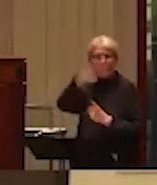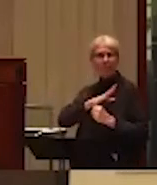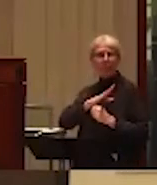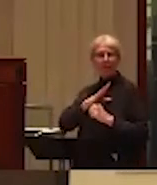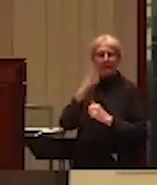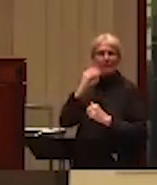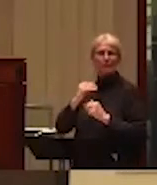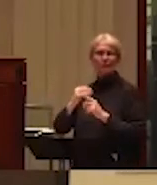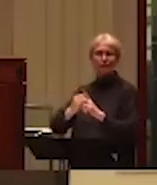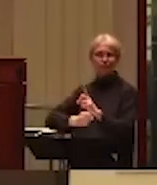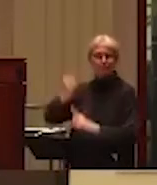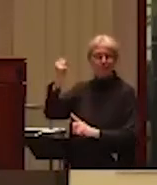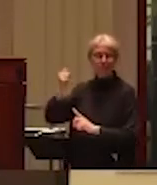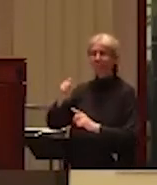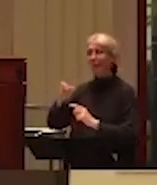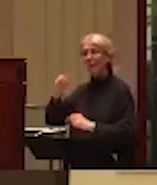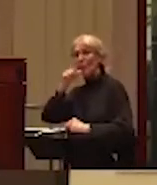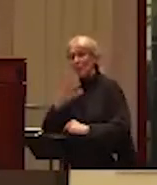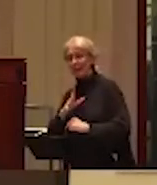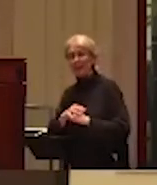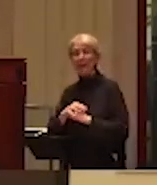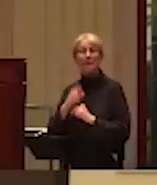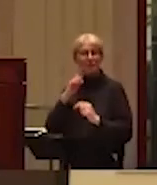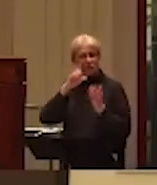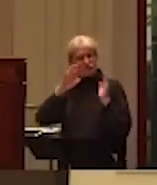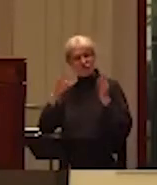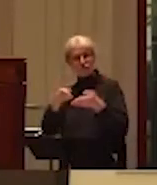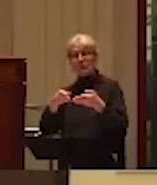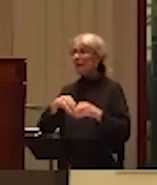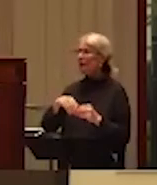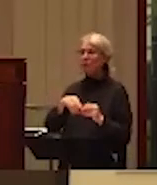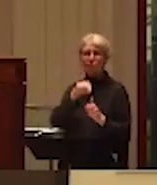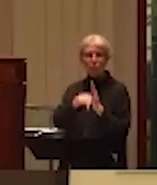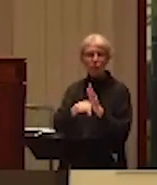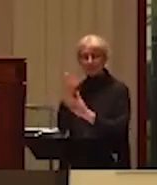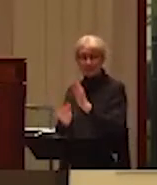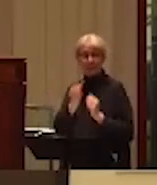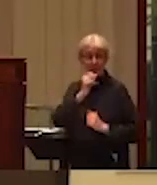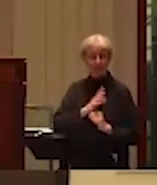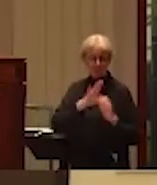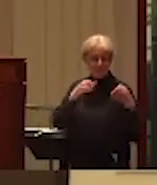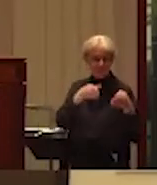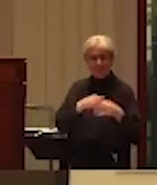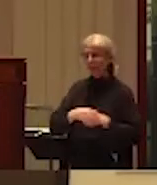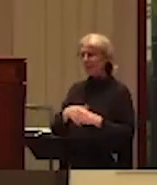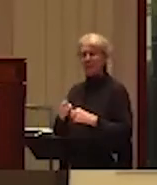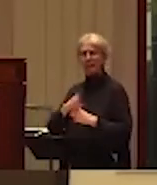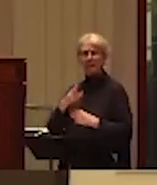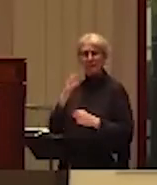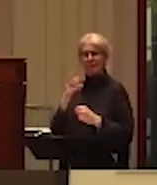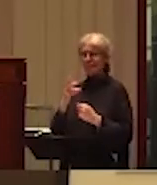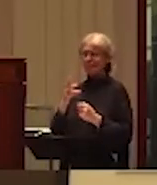I haven't ever spoken about men being physically, mentally,